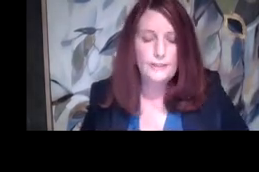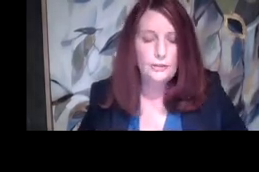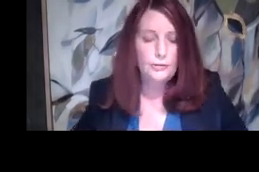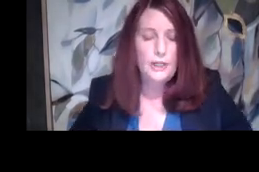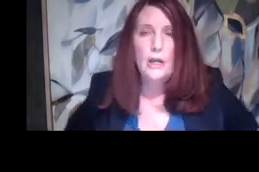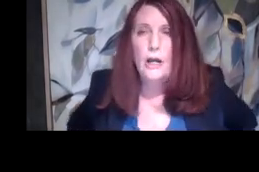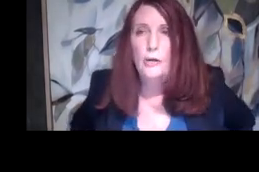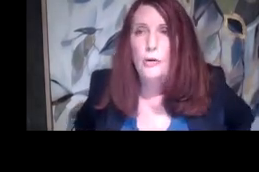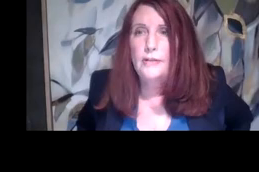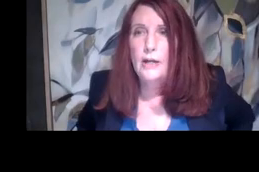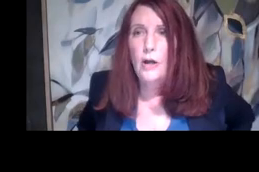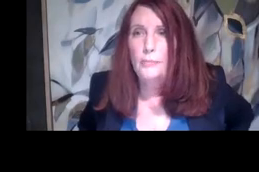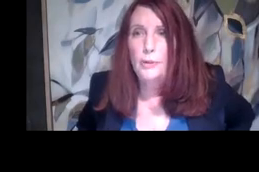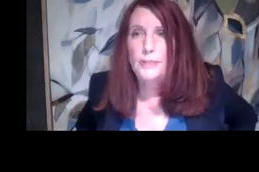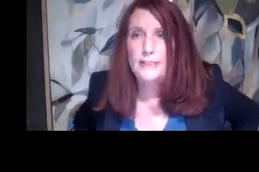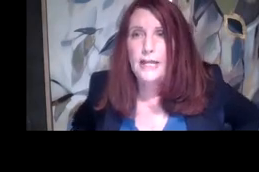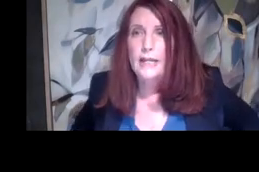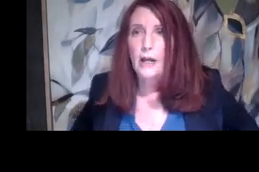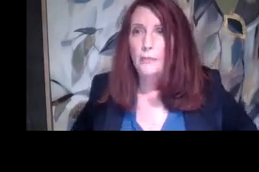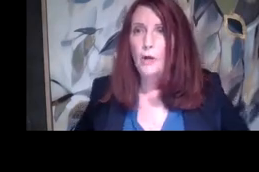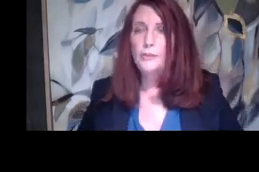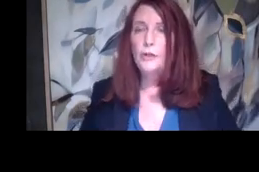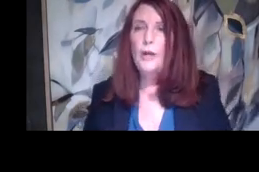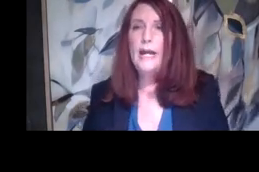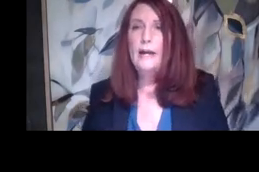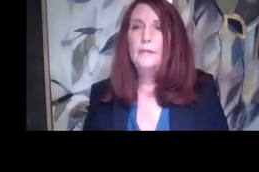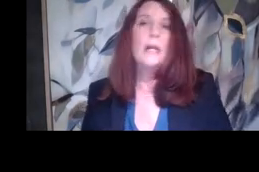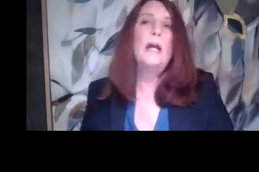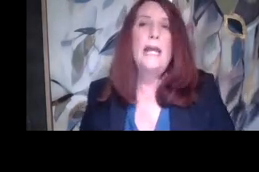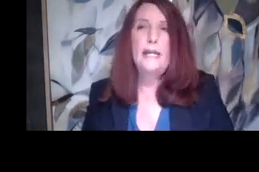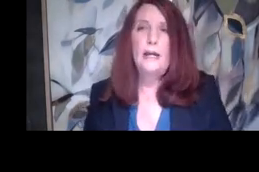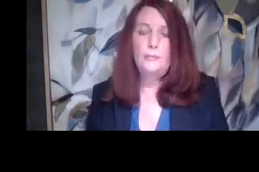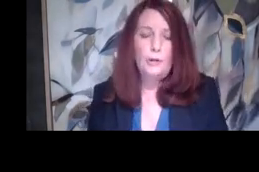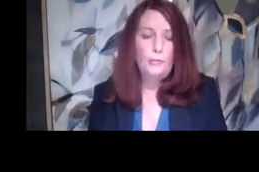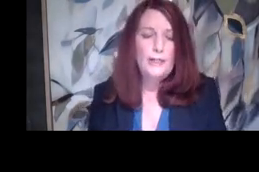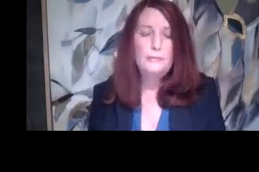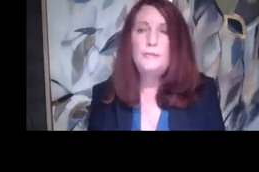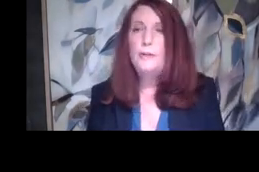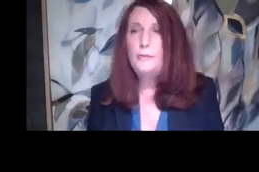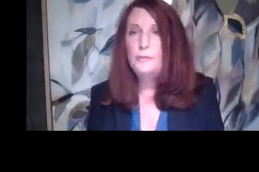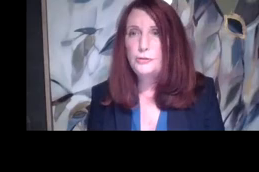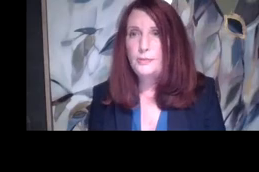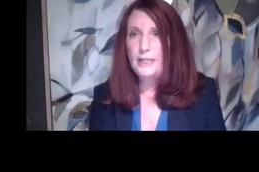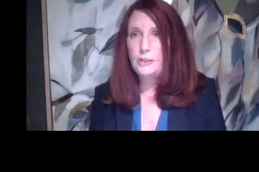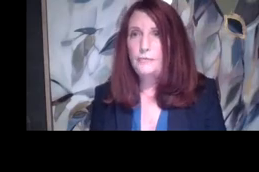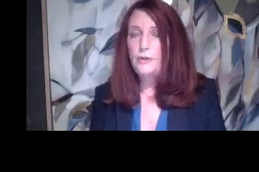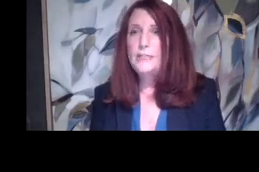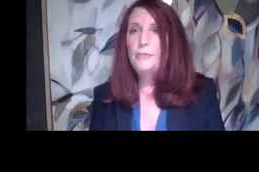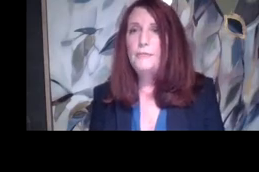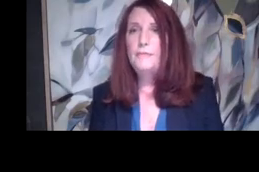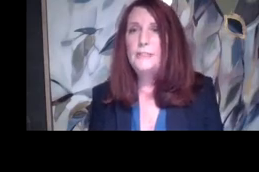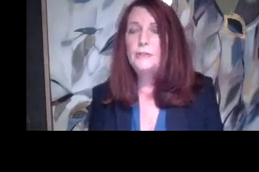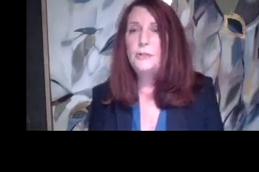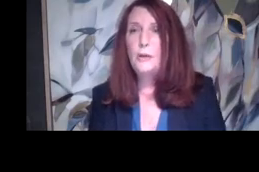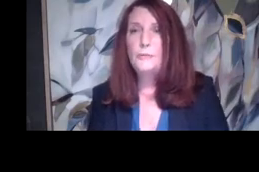um, school visitors, uh, who are there on a purpose. They, um, also have a, um, right to be free from discrimination. For